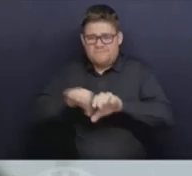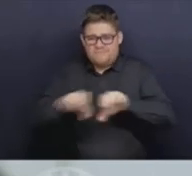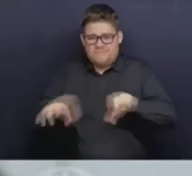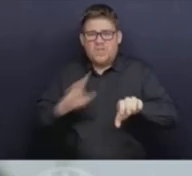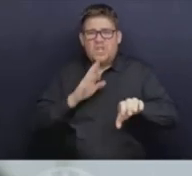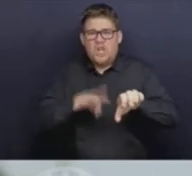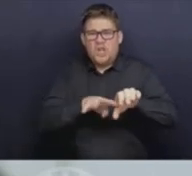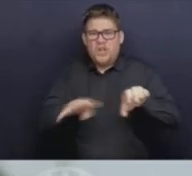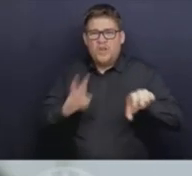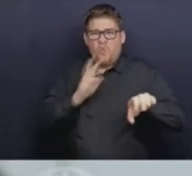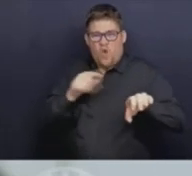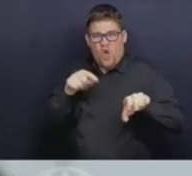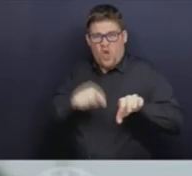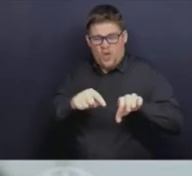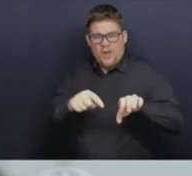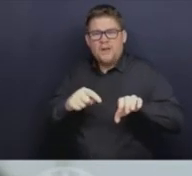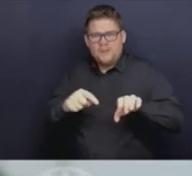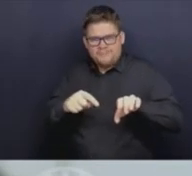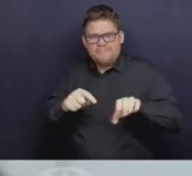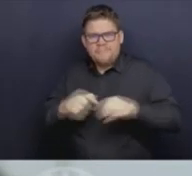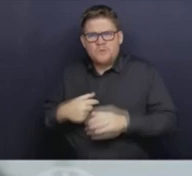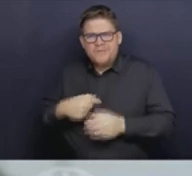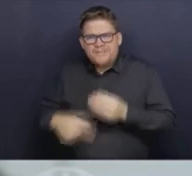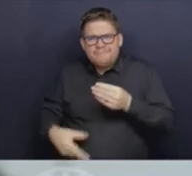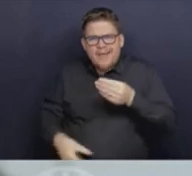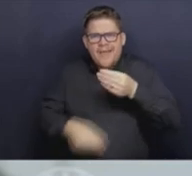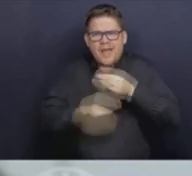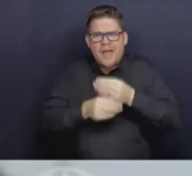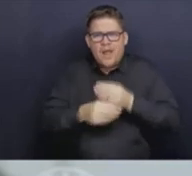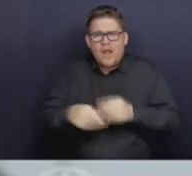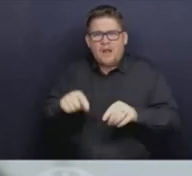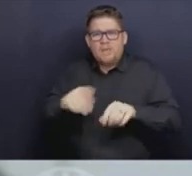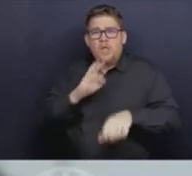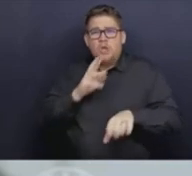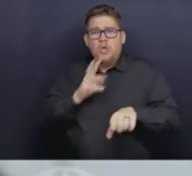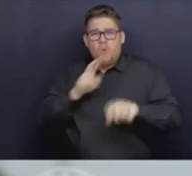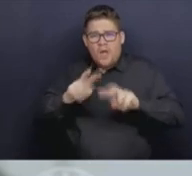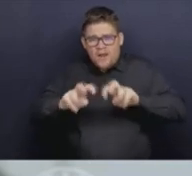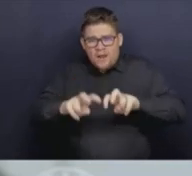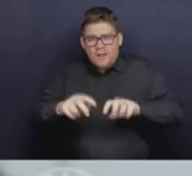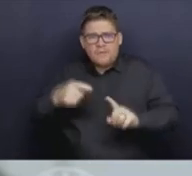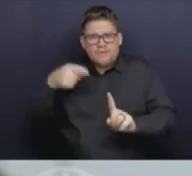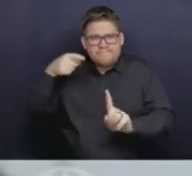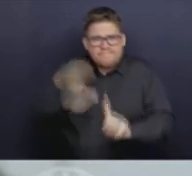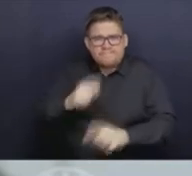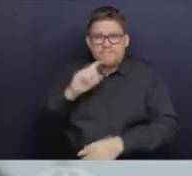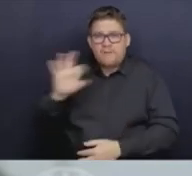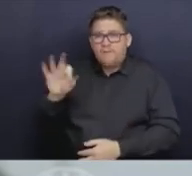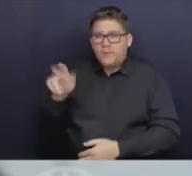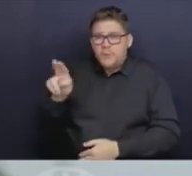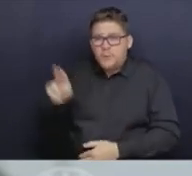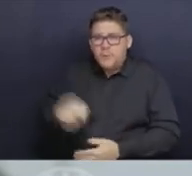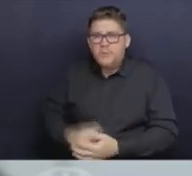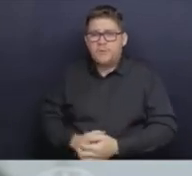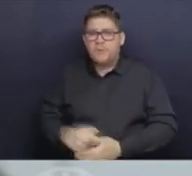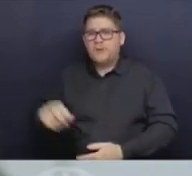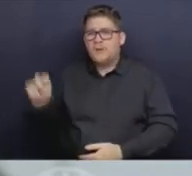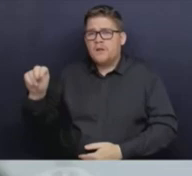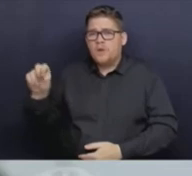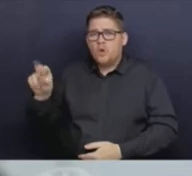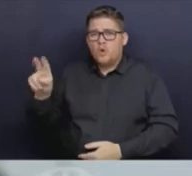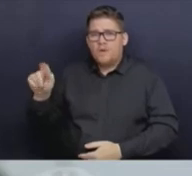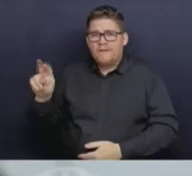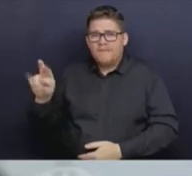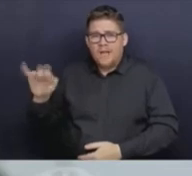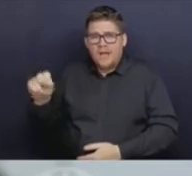for influenza A and B and RSV in wastewater, something that's novel. It's not been done around the country or around the world. So